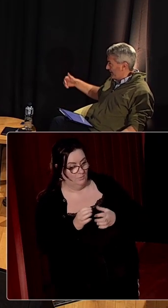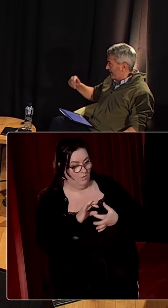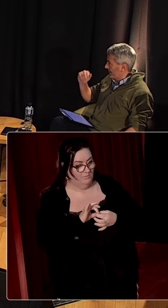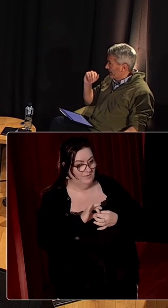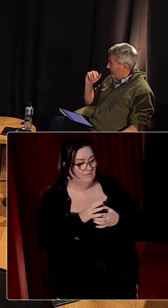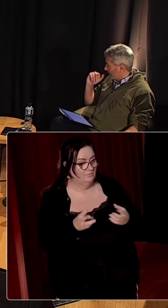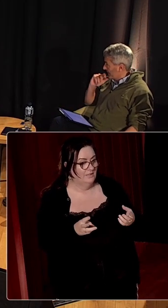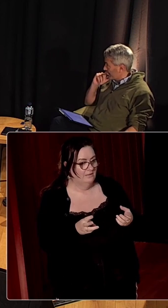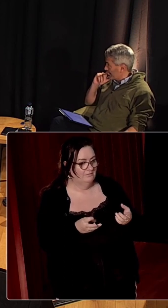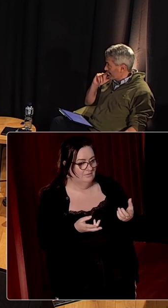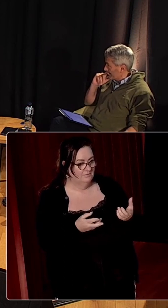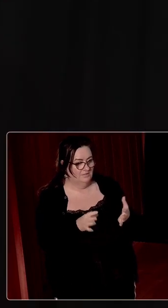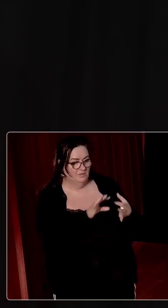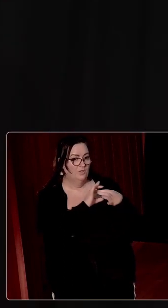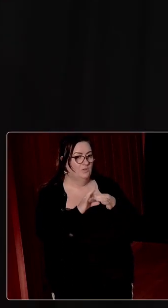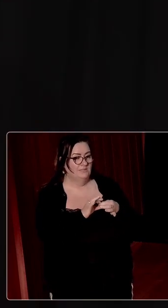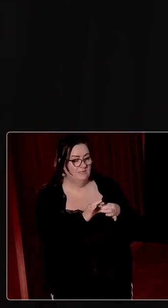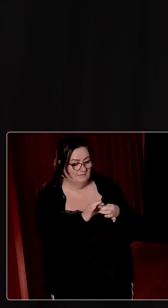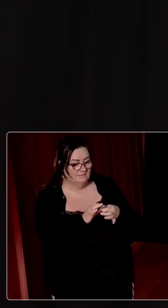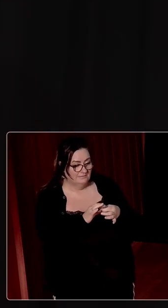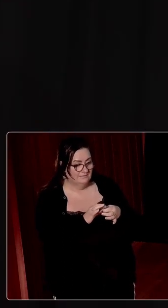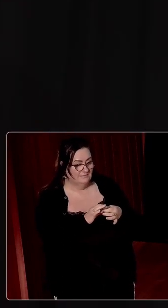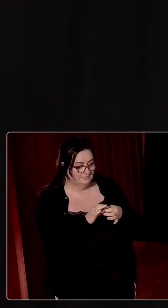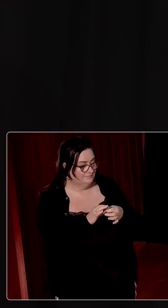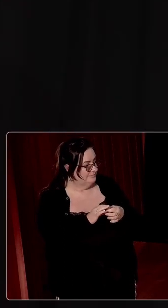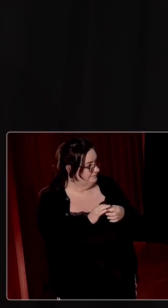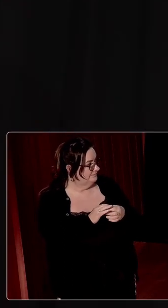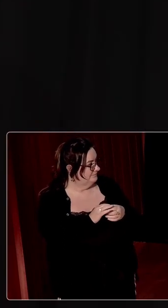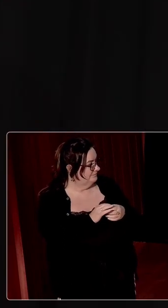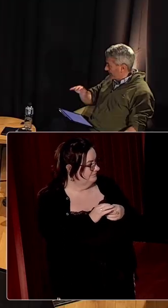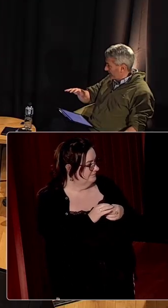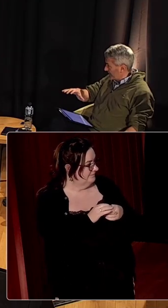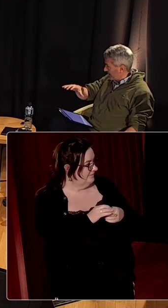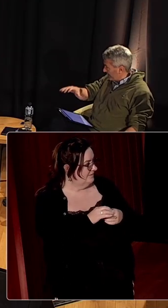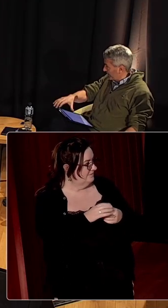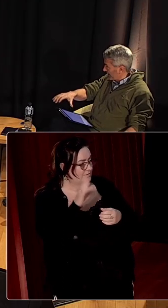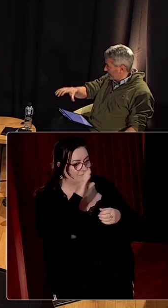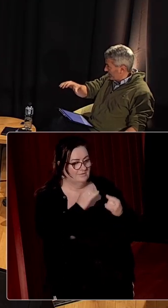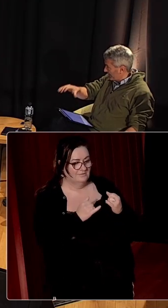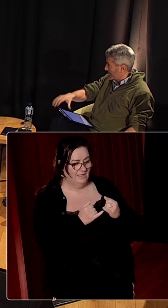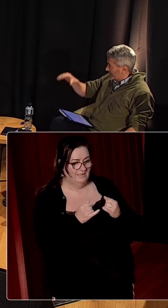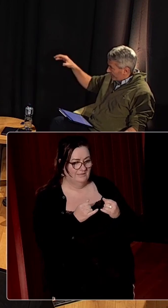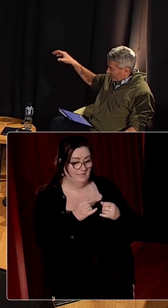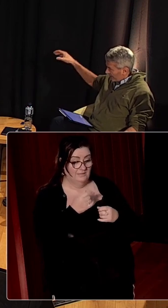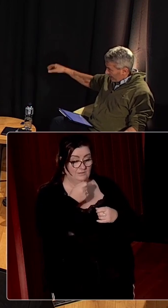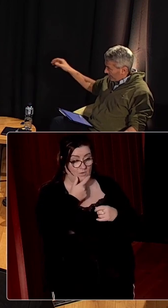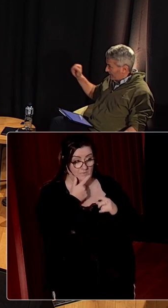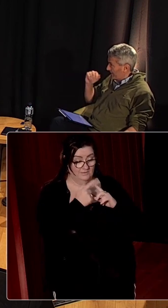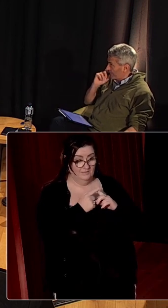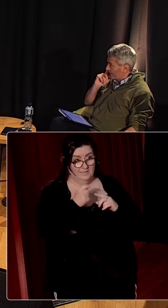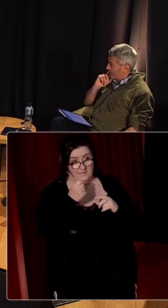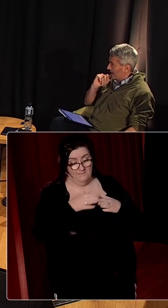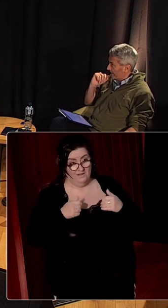will inevitably lead to unity. And so there seems to be there seems to be a different attitude in Dublin to